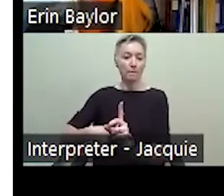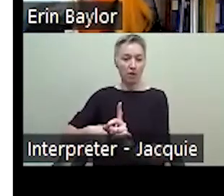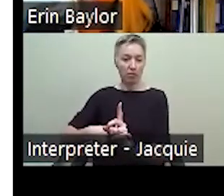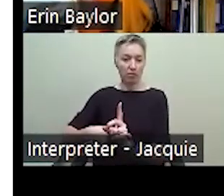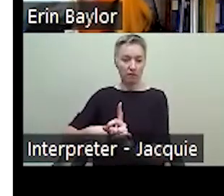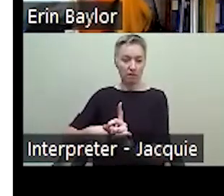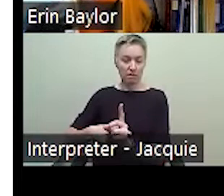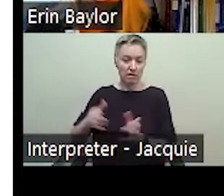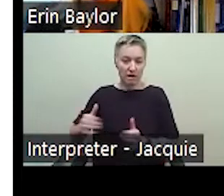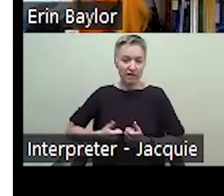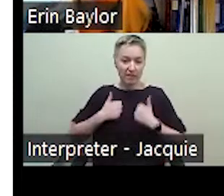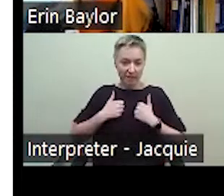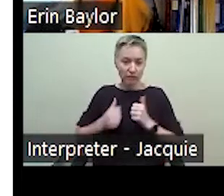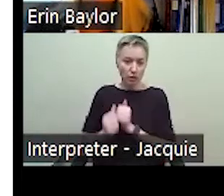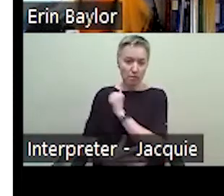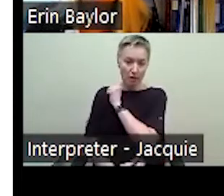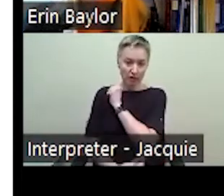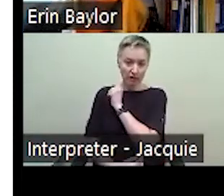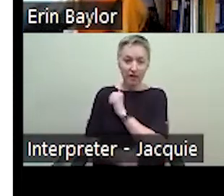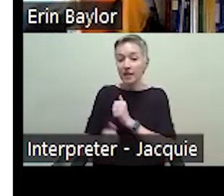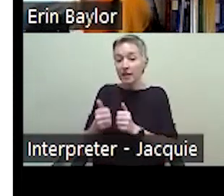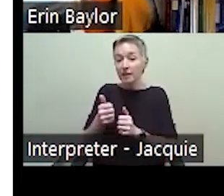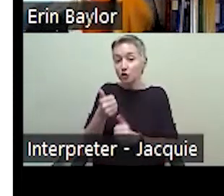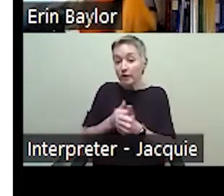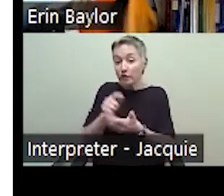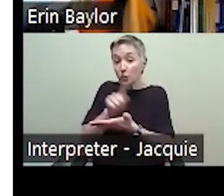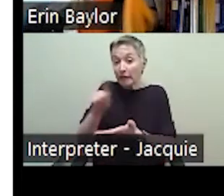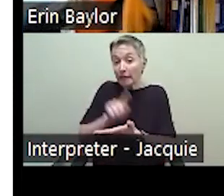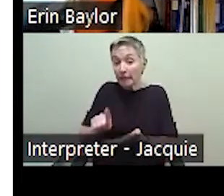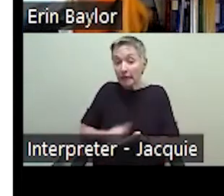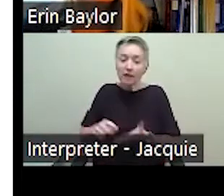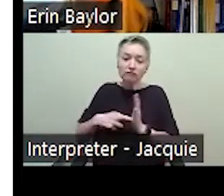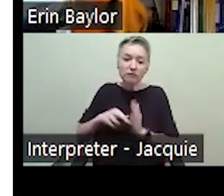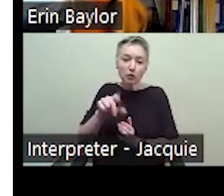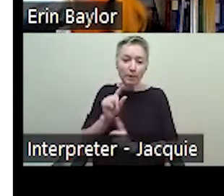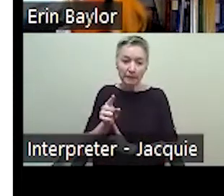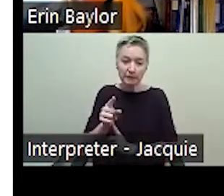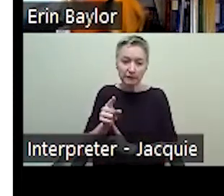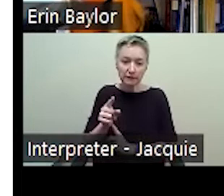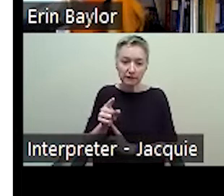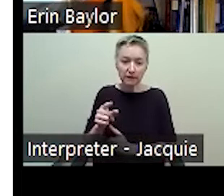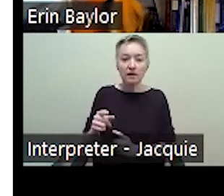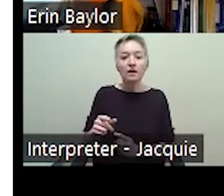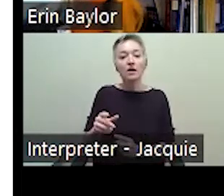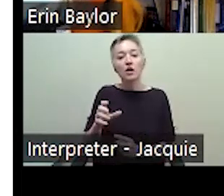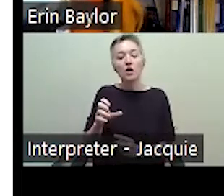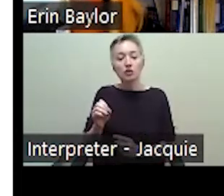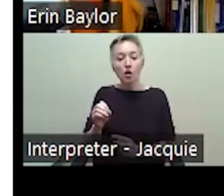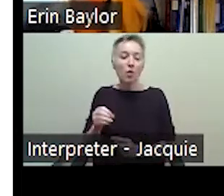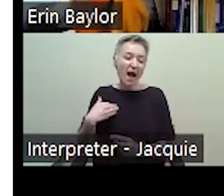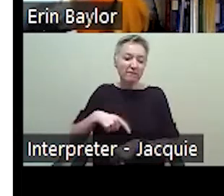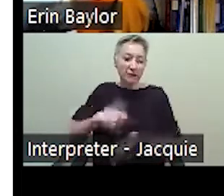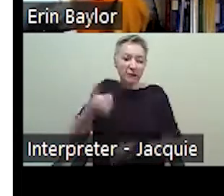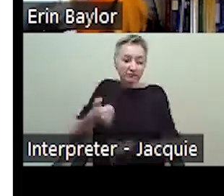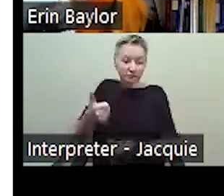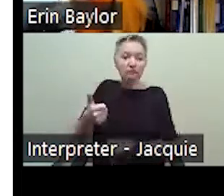week is 20 minutes so that we have timers that go off and students have 20 minutes to go through